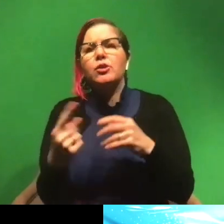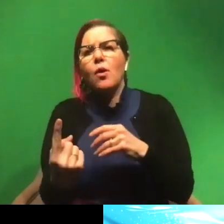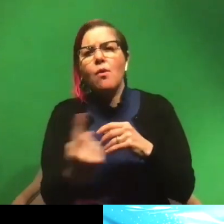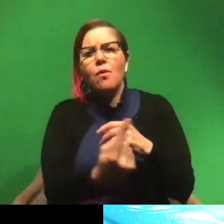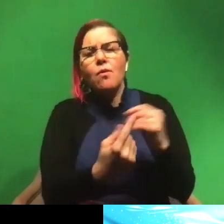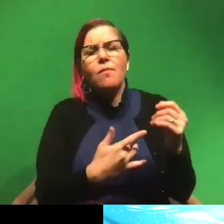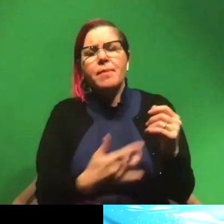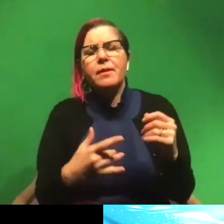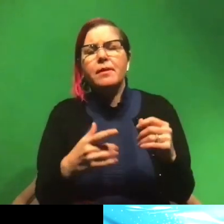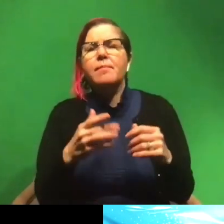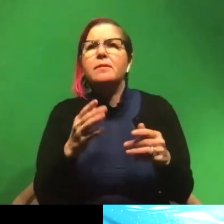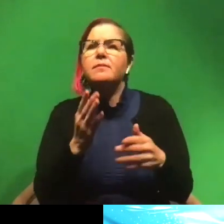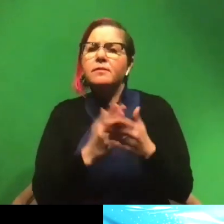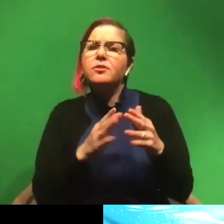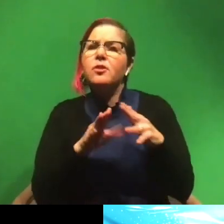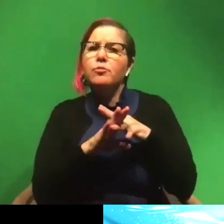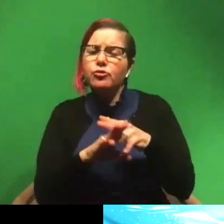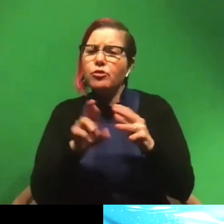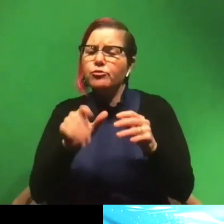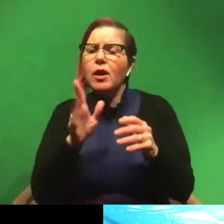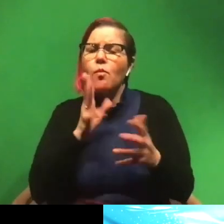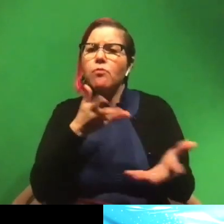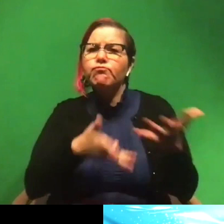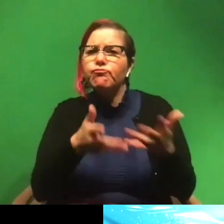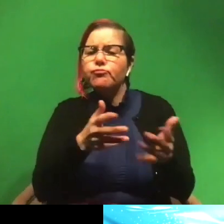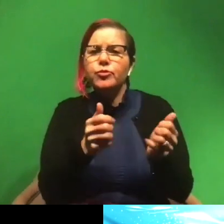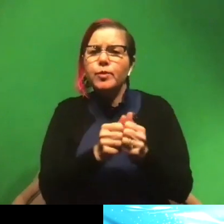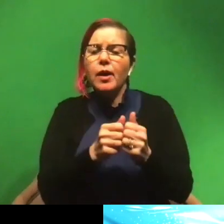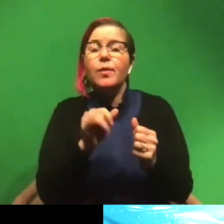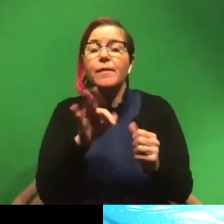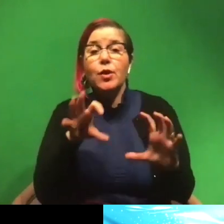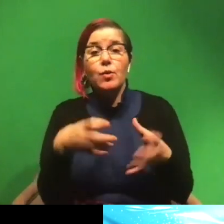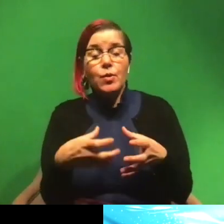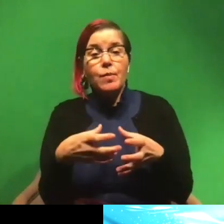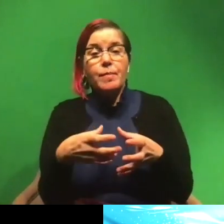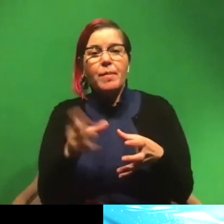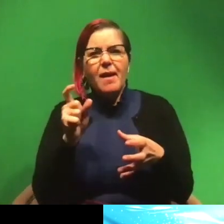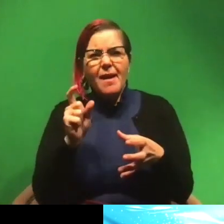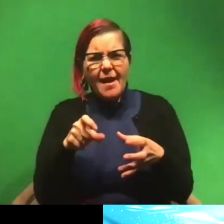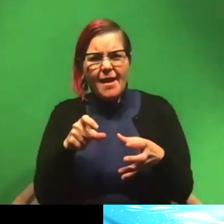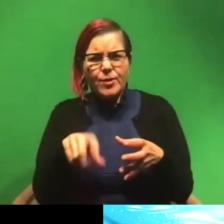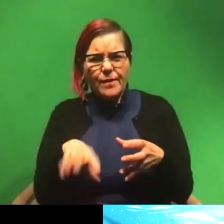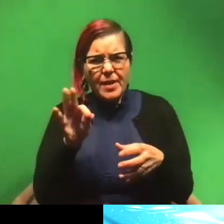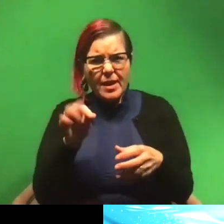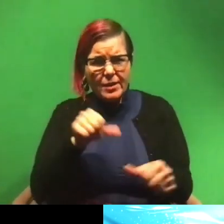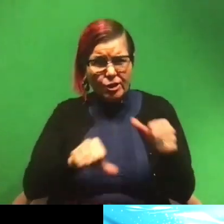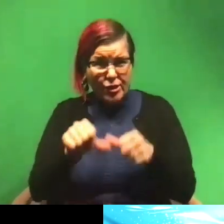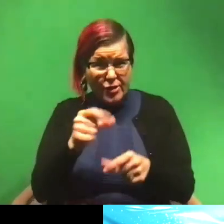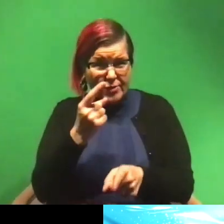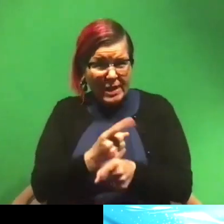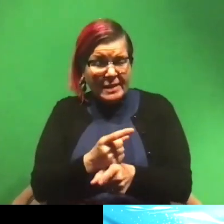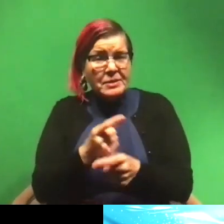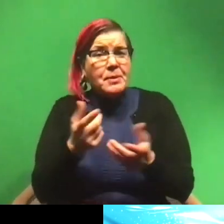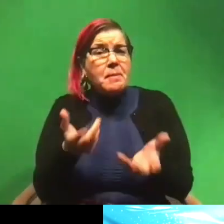sharks and rays that hang out together. And so if they're in a group, they, they have to be able to find each other, we think. So,